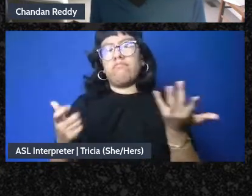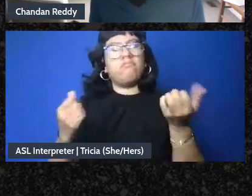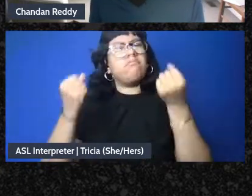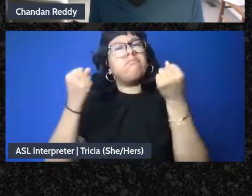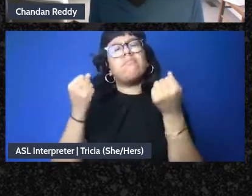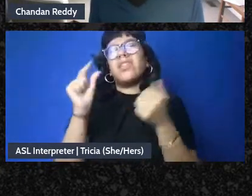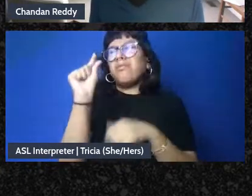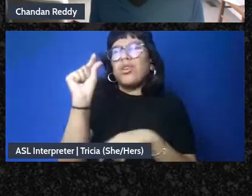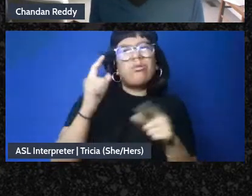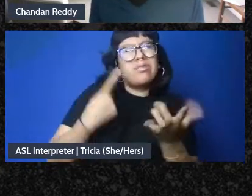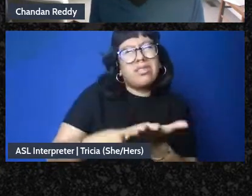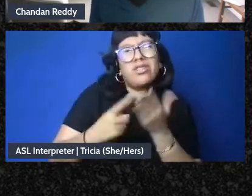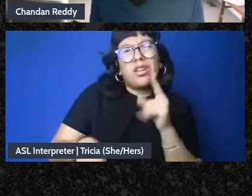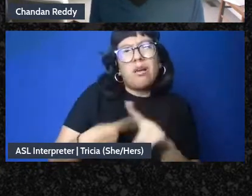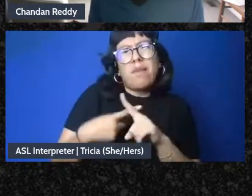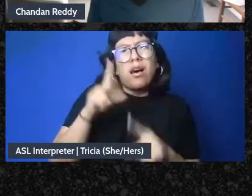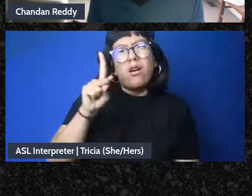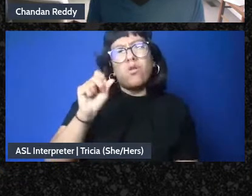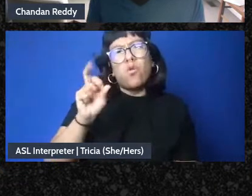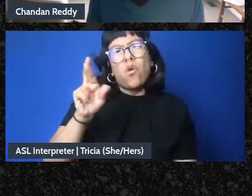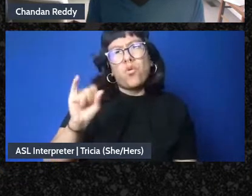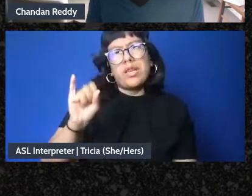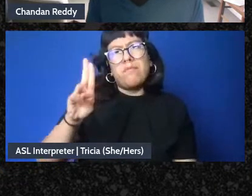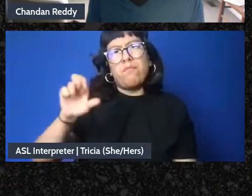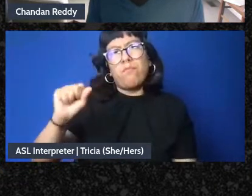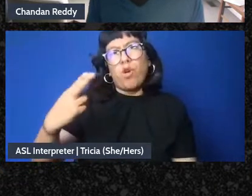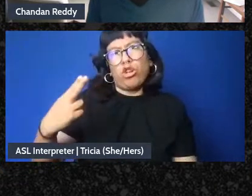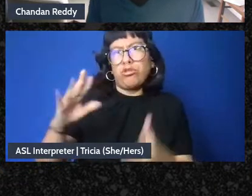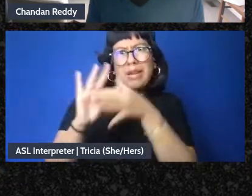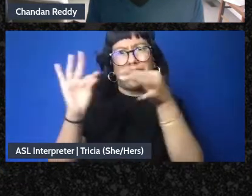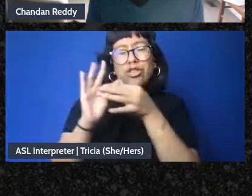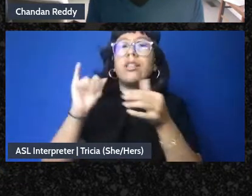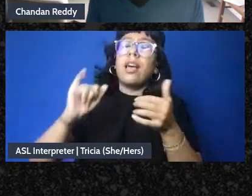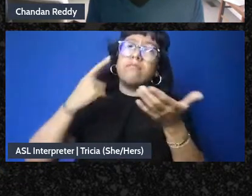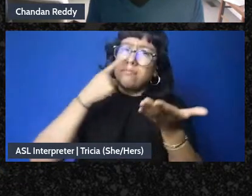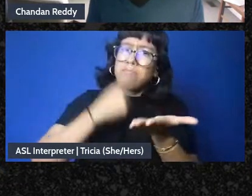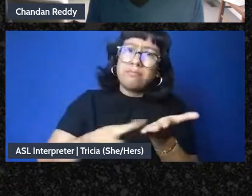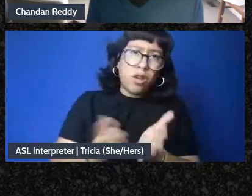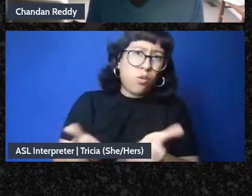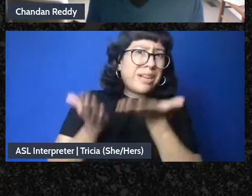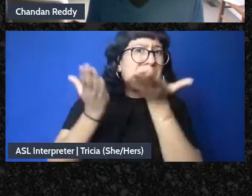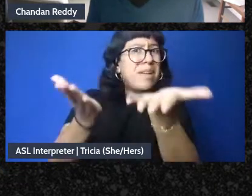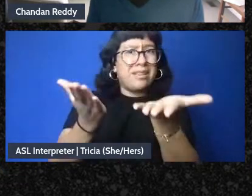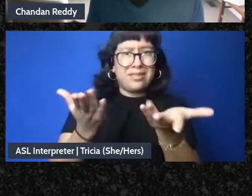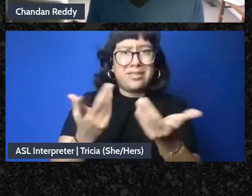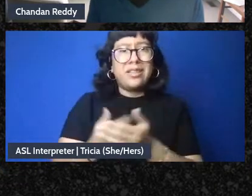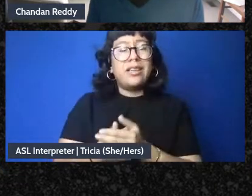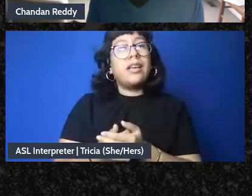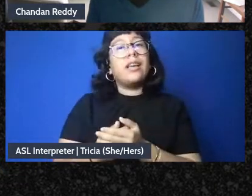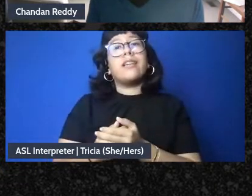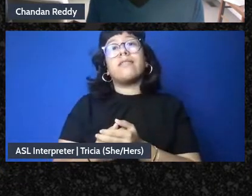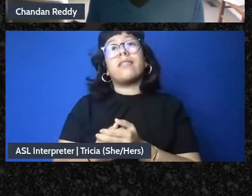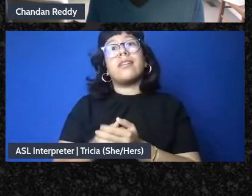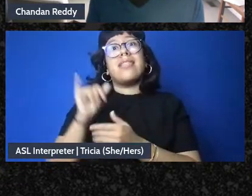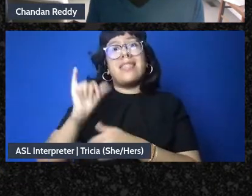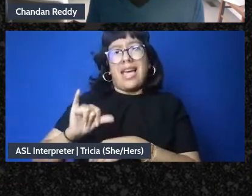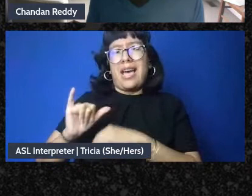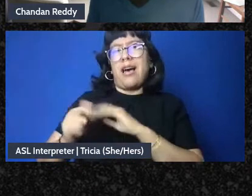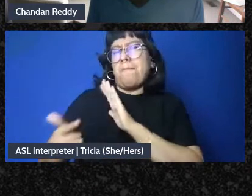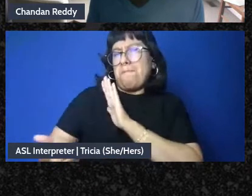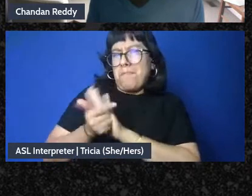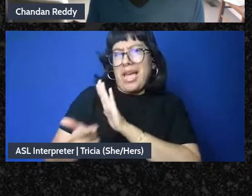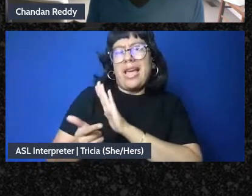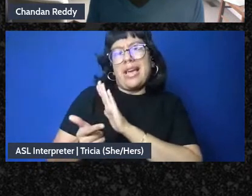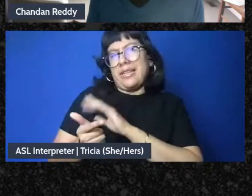very little discussion about what Cori Bush put forward and it's really worth looking at it specifically bans every false